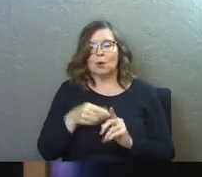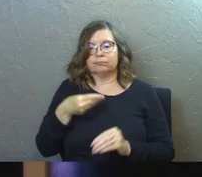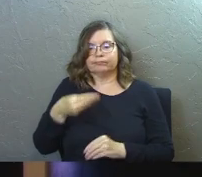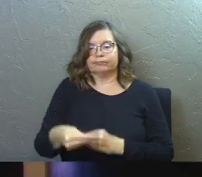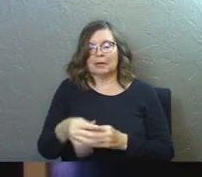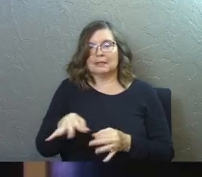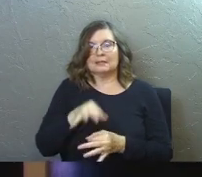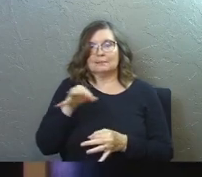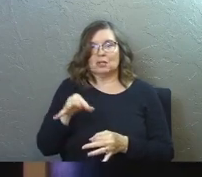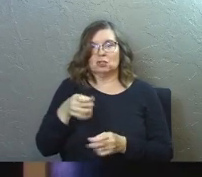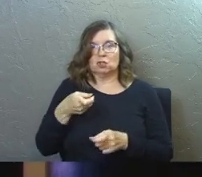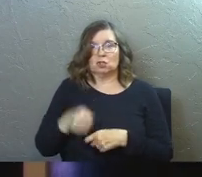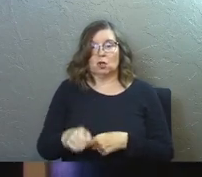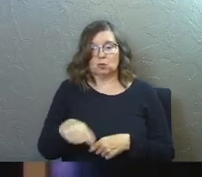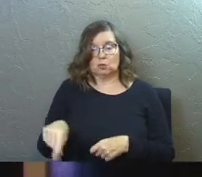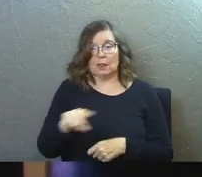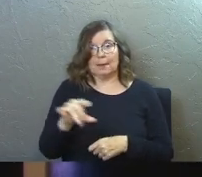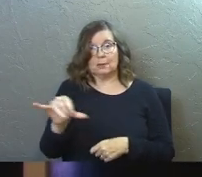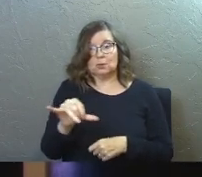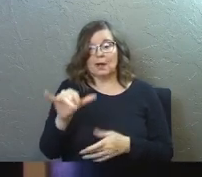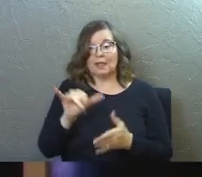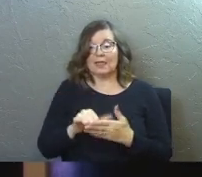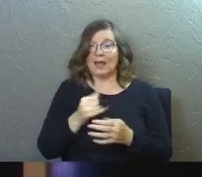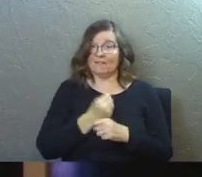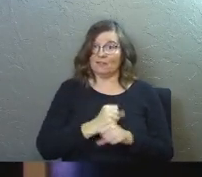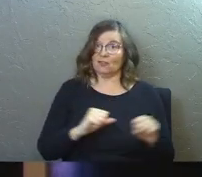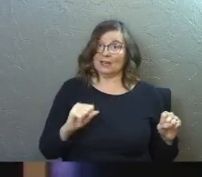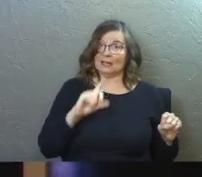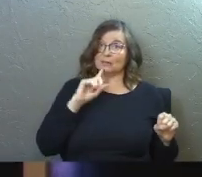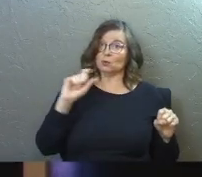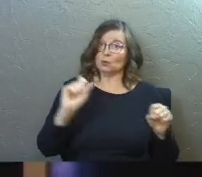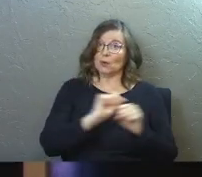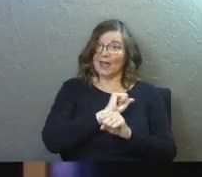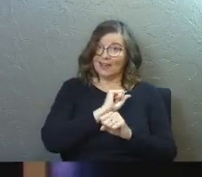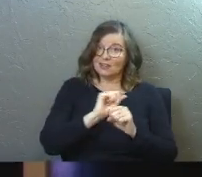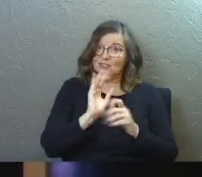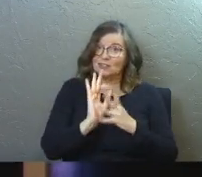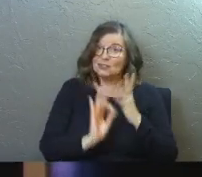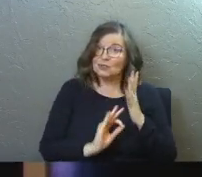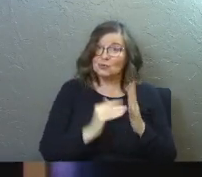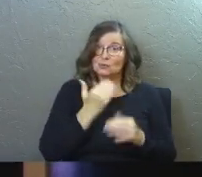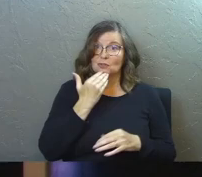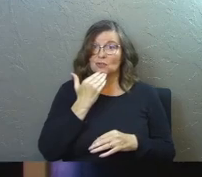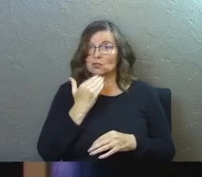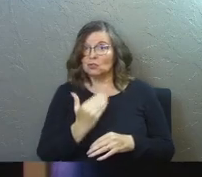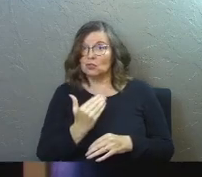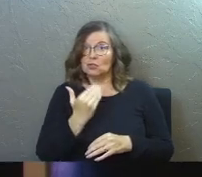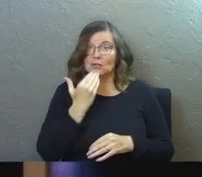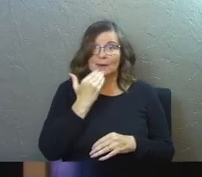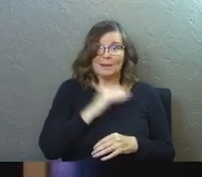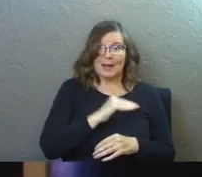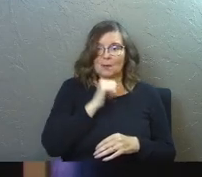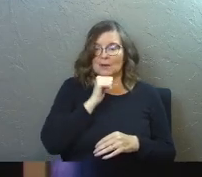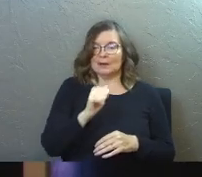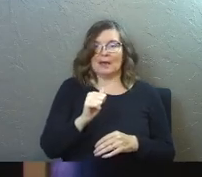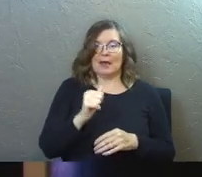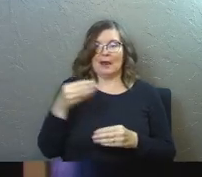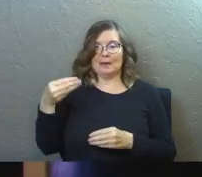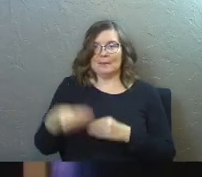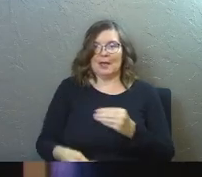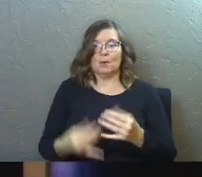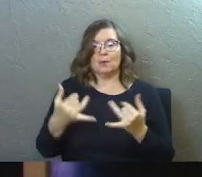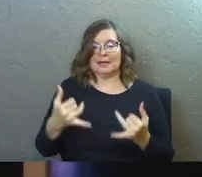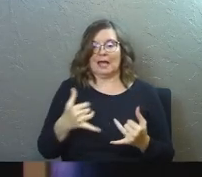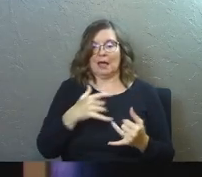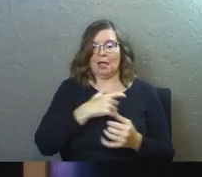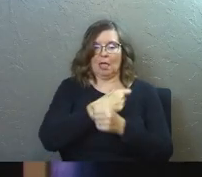down a spiritual curse to them as well. And so that freedom to actually choose good or bad was no longer passed down. We